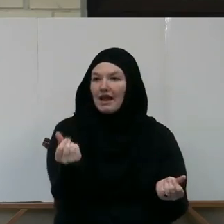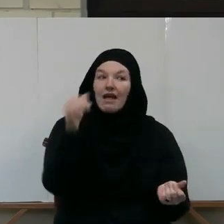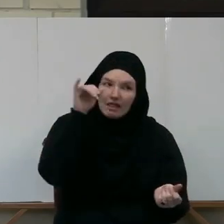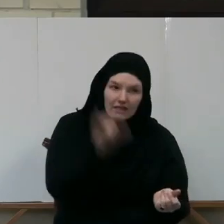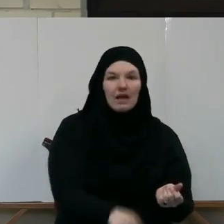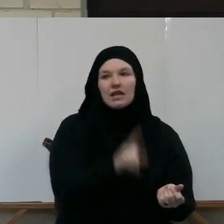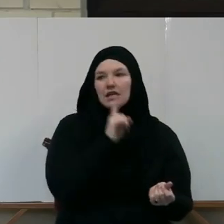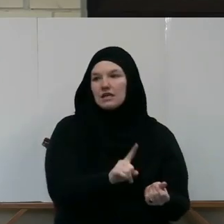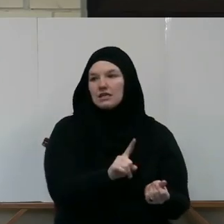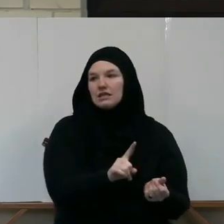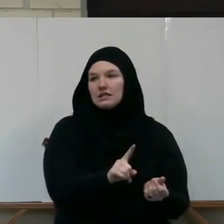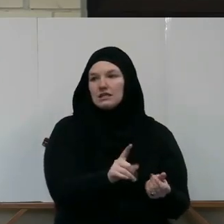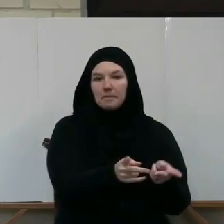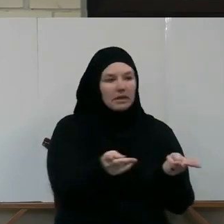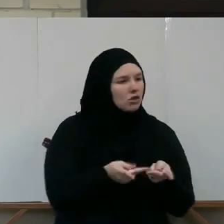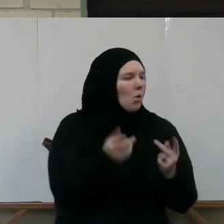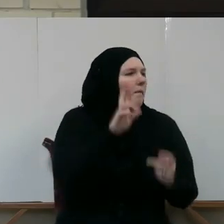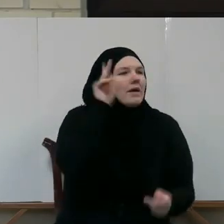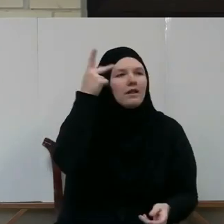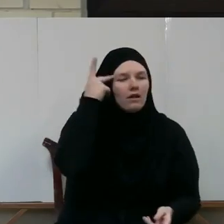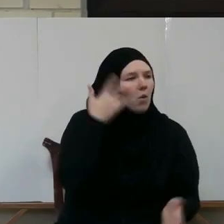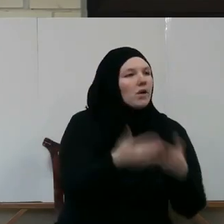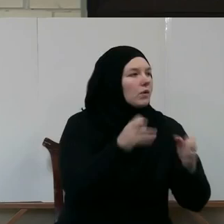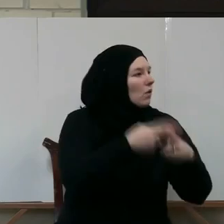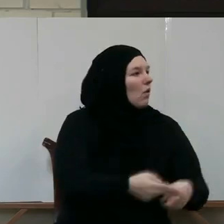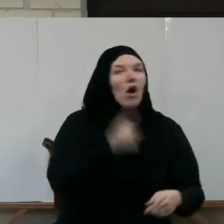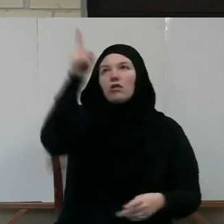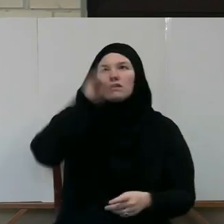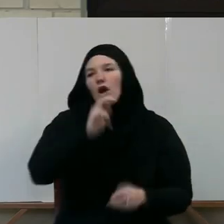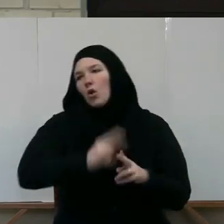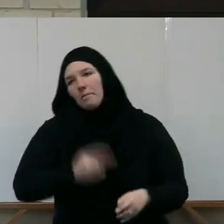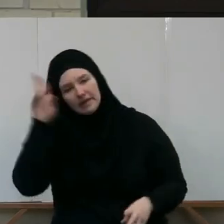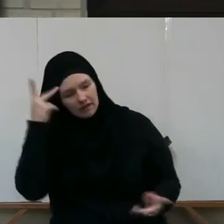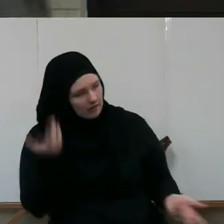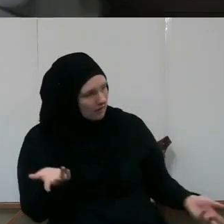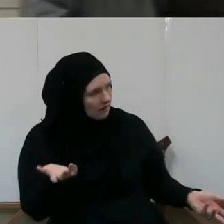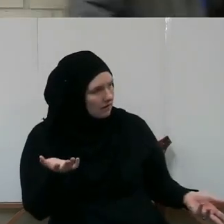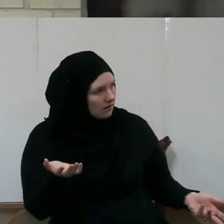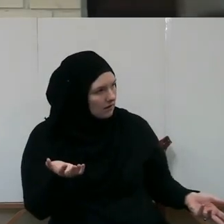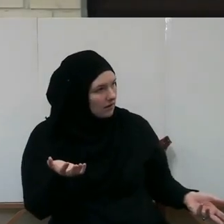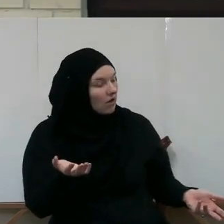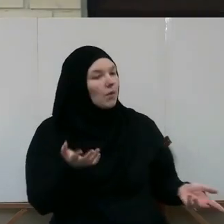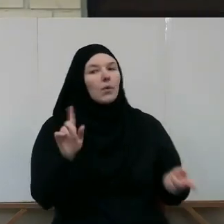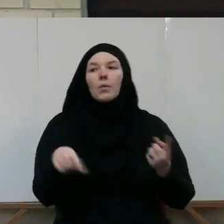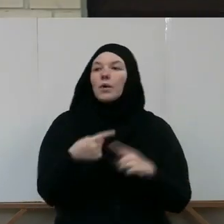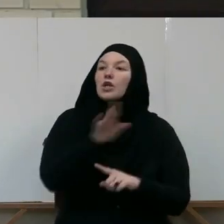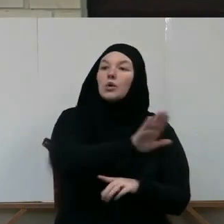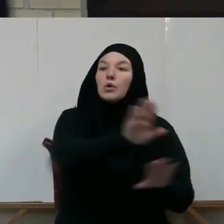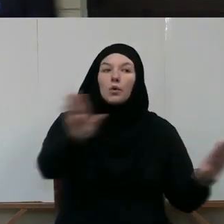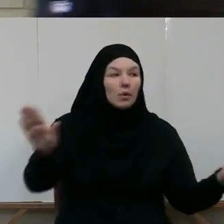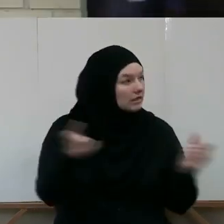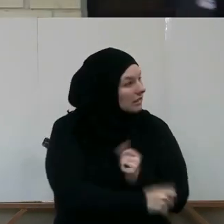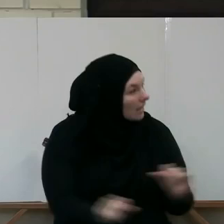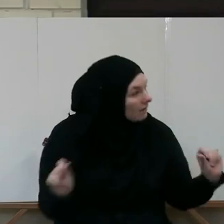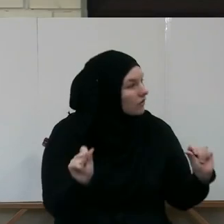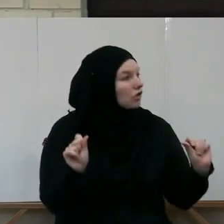position. You want to call it political position? Allah doesn't call it that. When it comes to your safety, when it